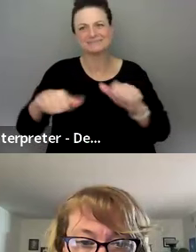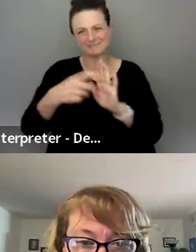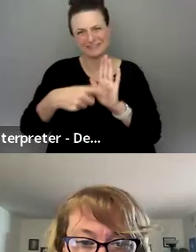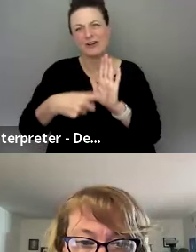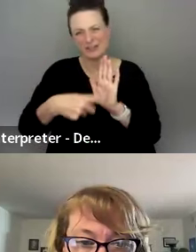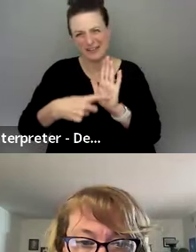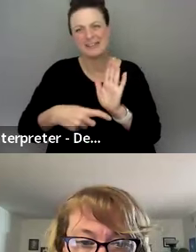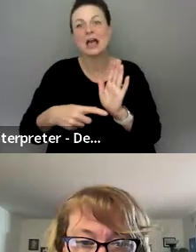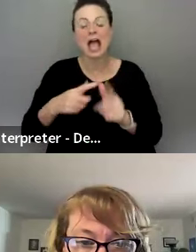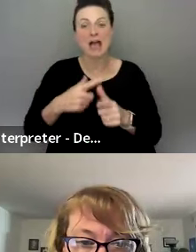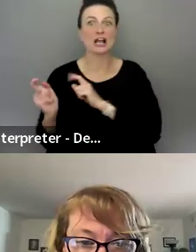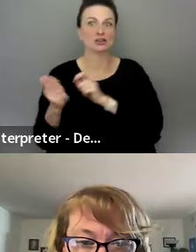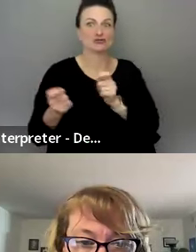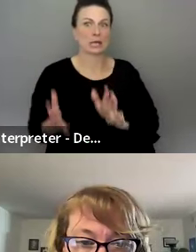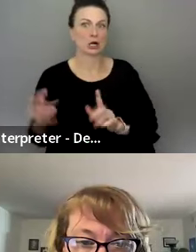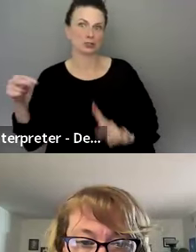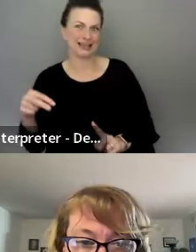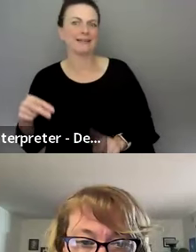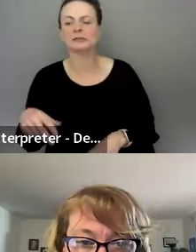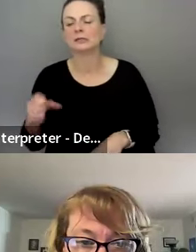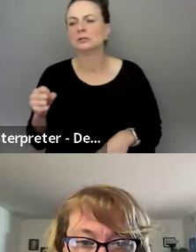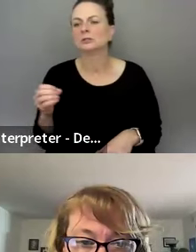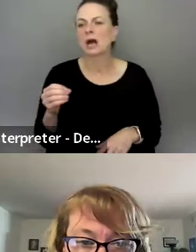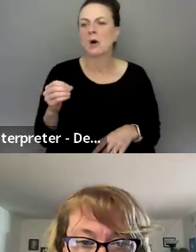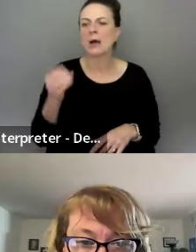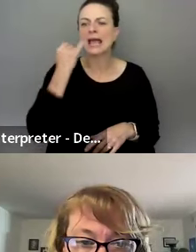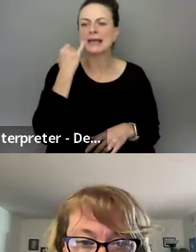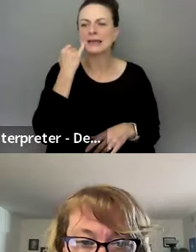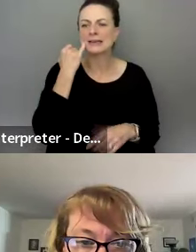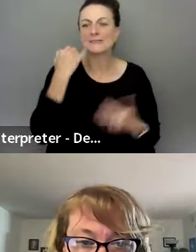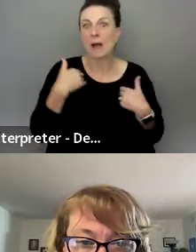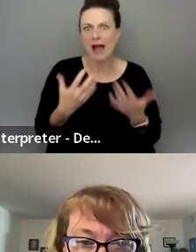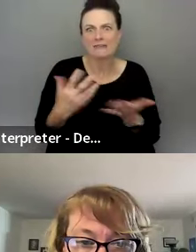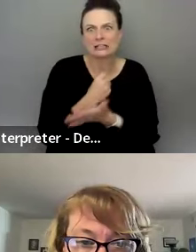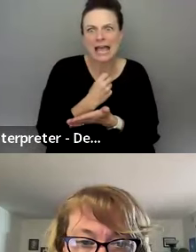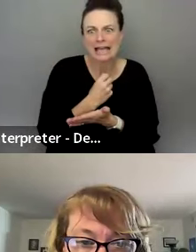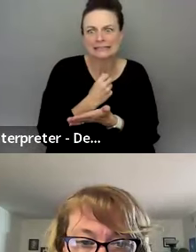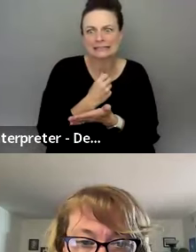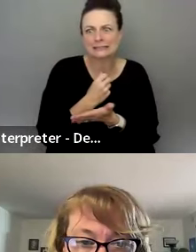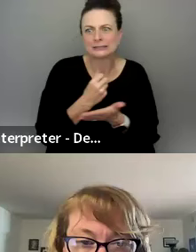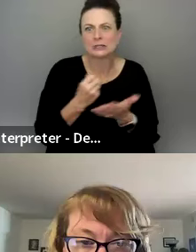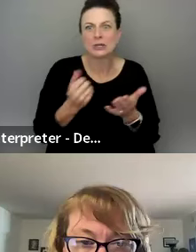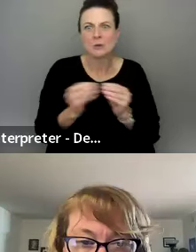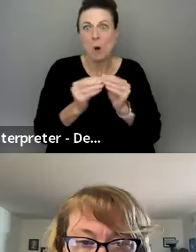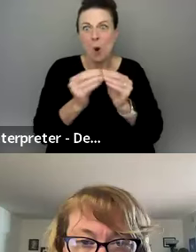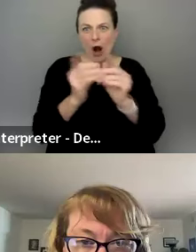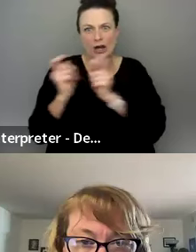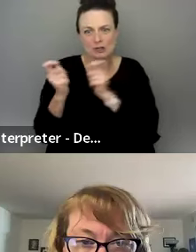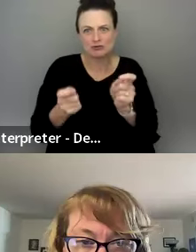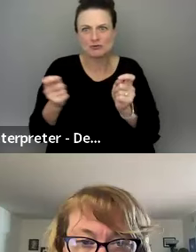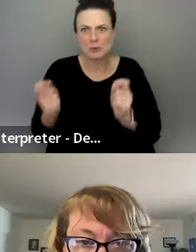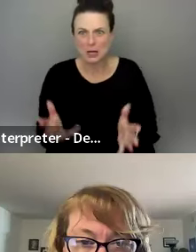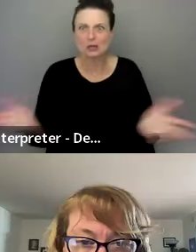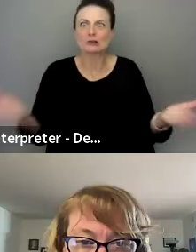in the contributor site, so that actually we have a chance to build a report with more contributors, with more